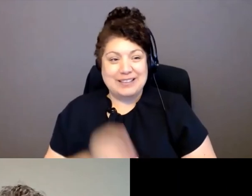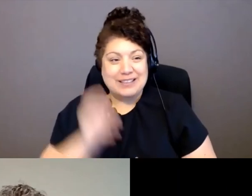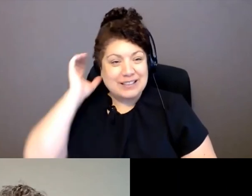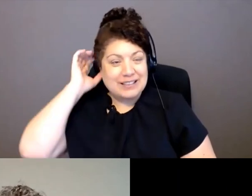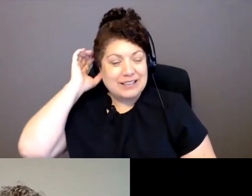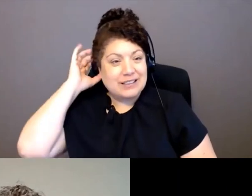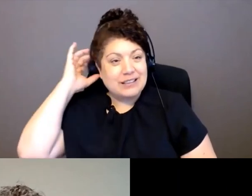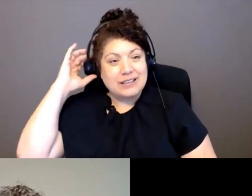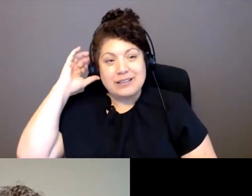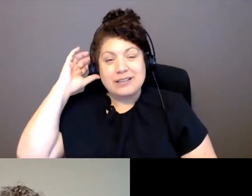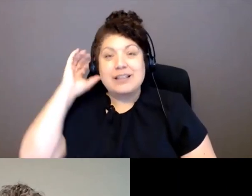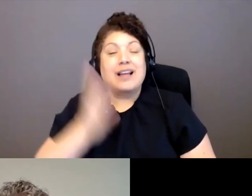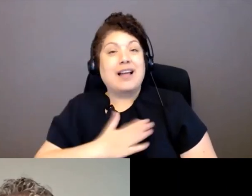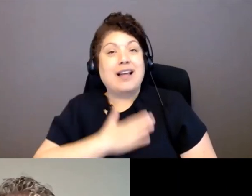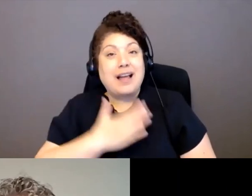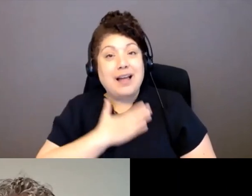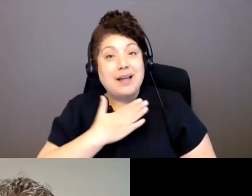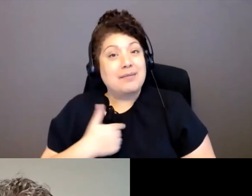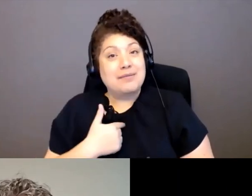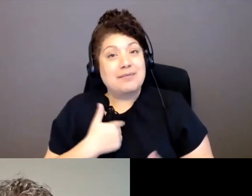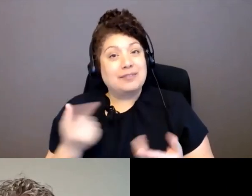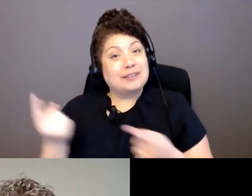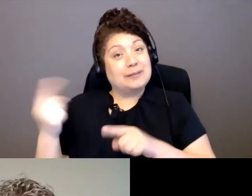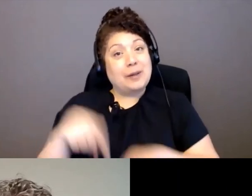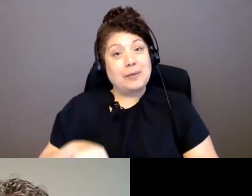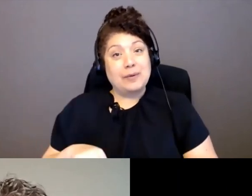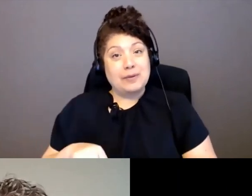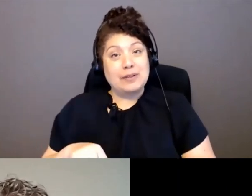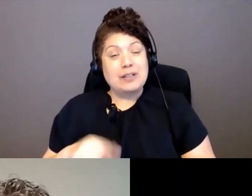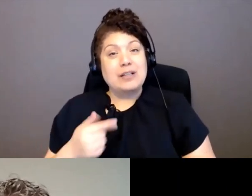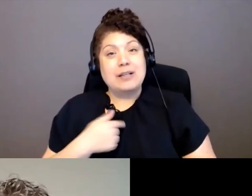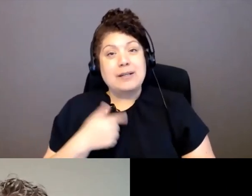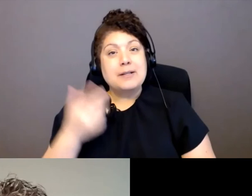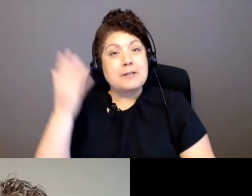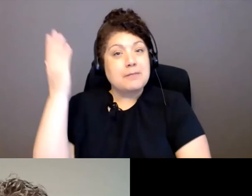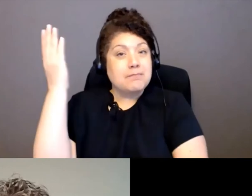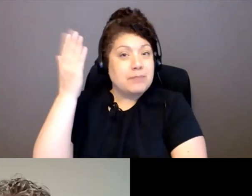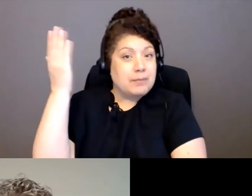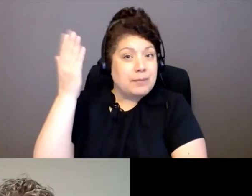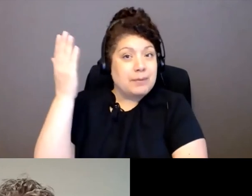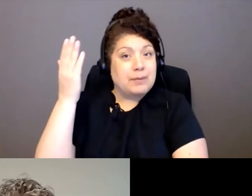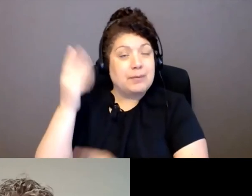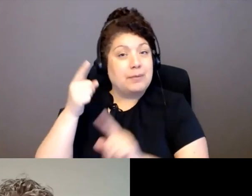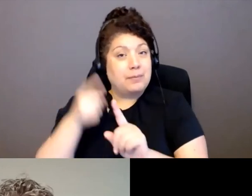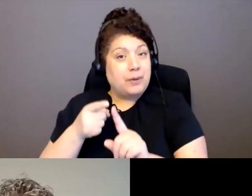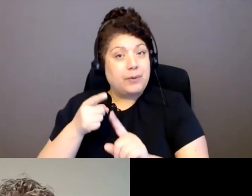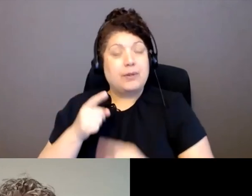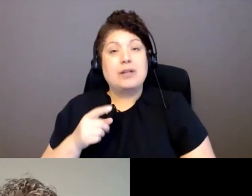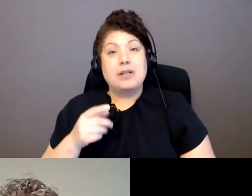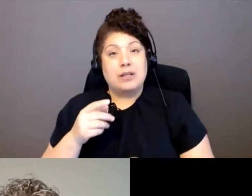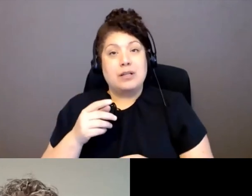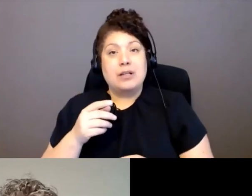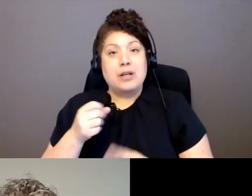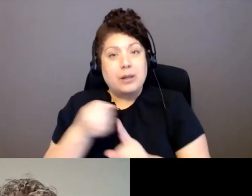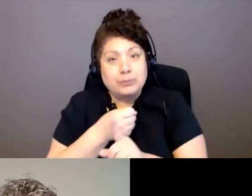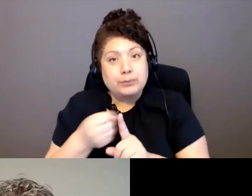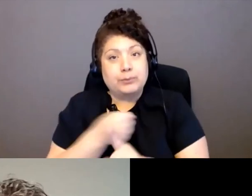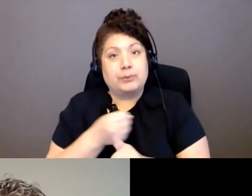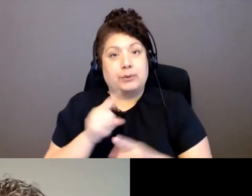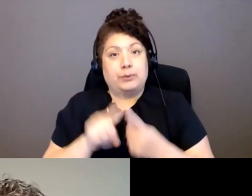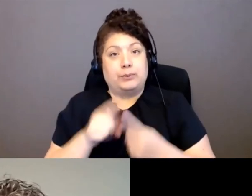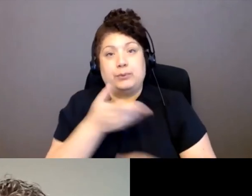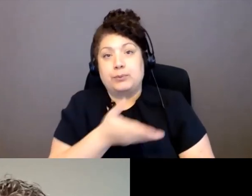happy to be here to speak about the elderly abuse, how I